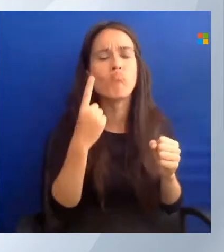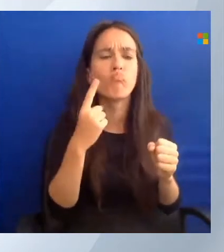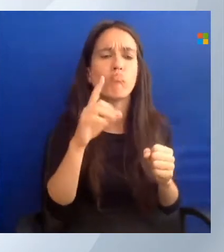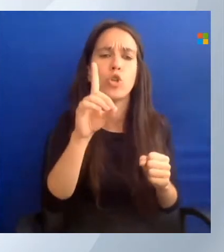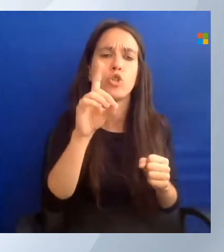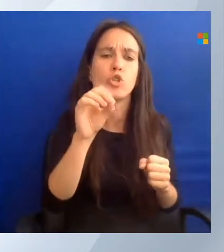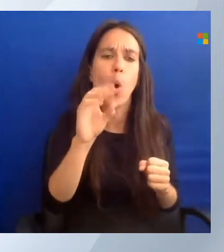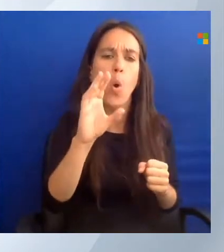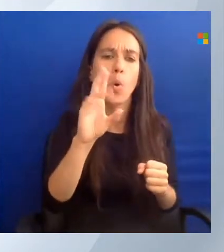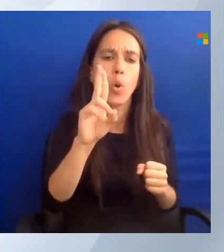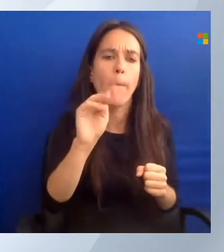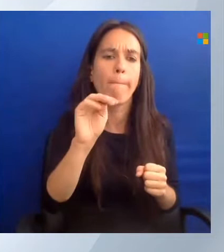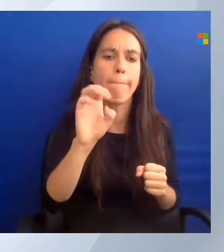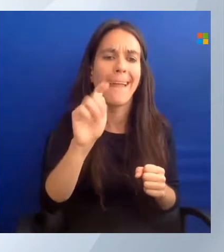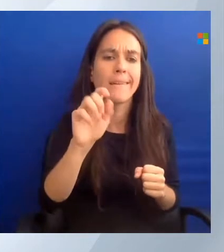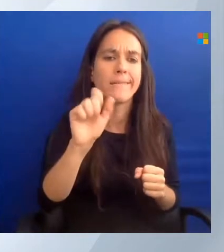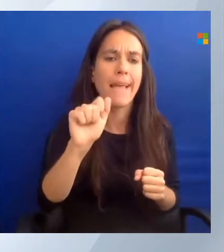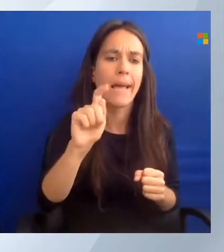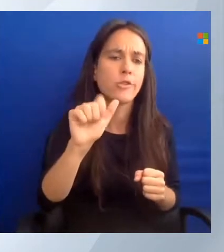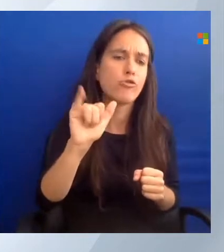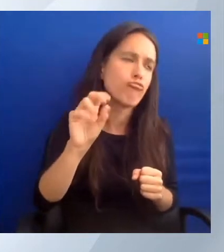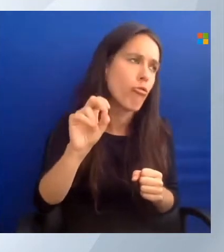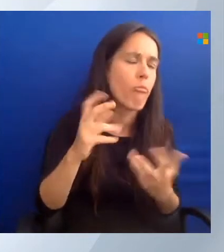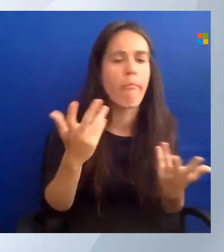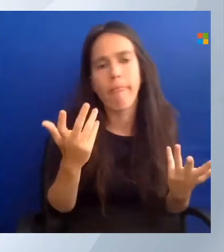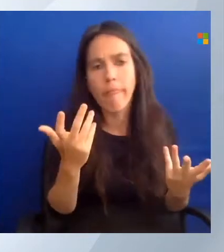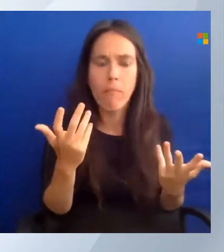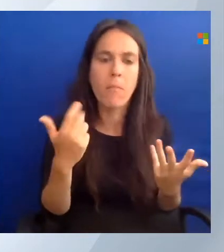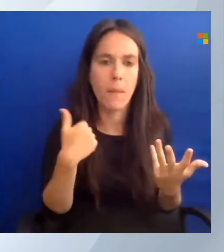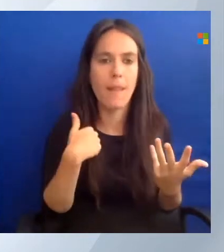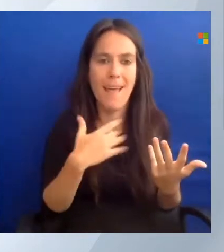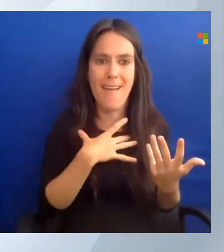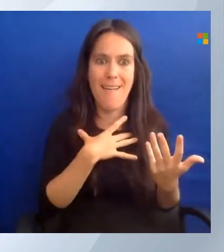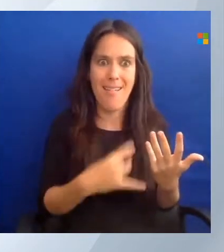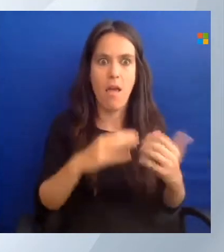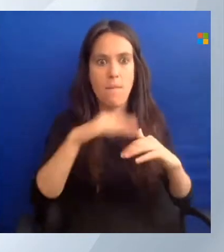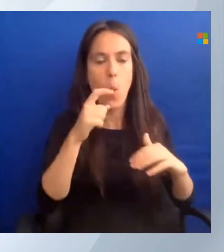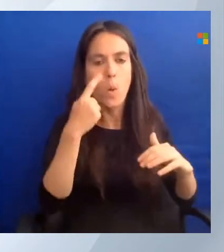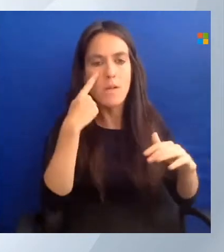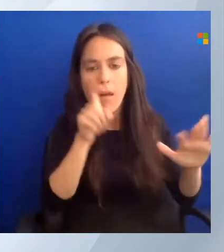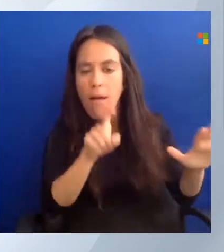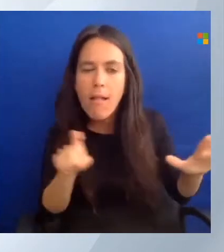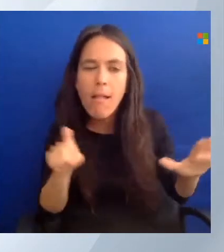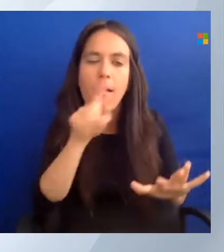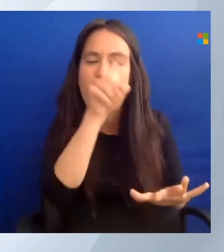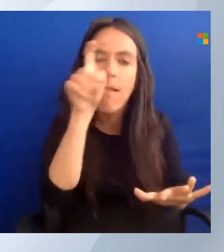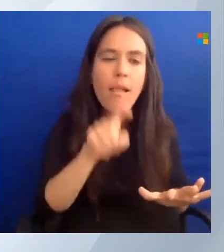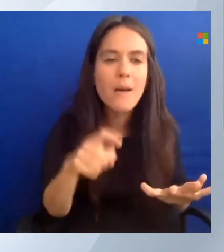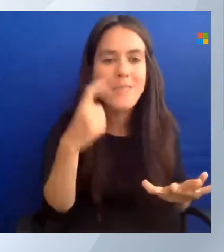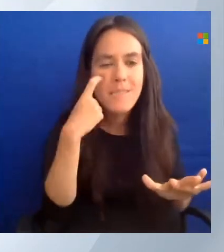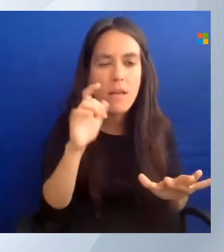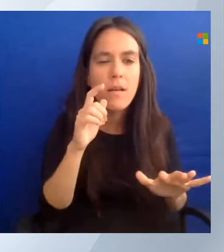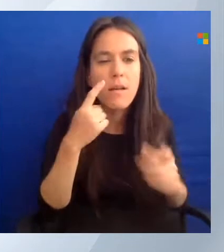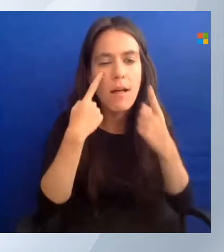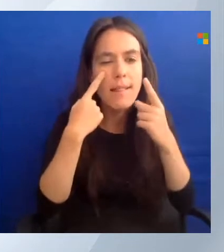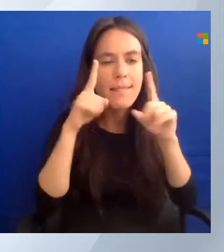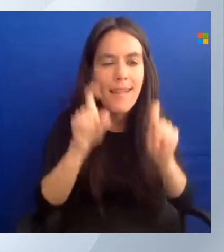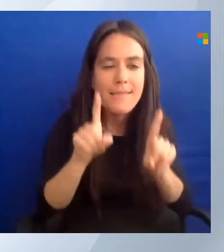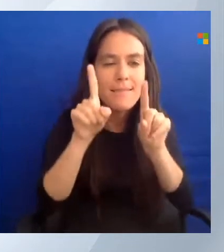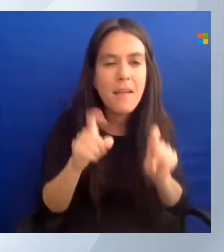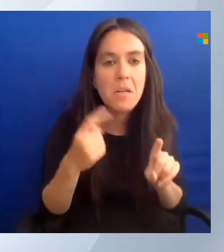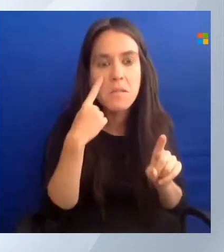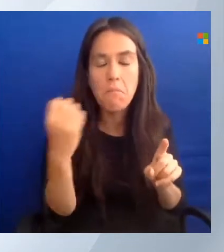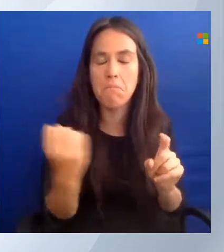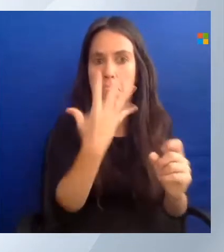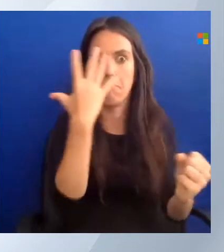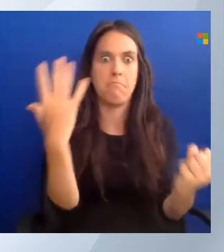in the terminal and just click around and see what I get. Of course, never in production. I